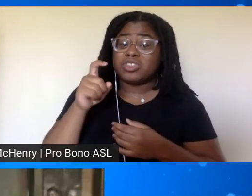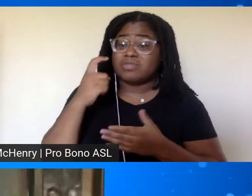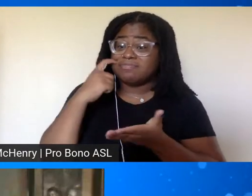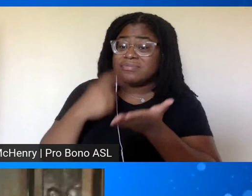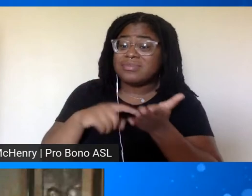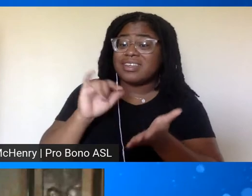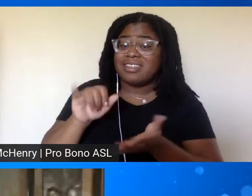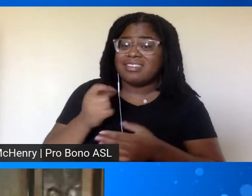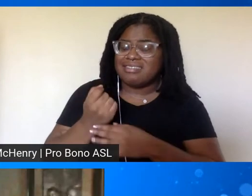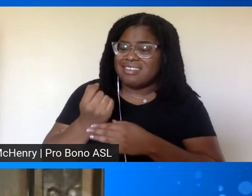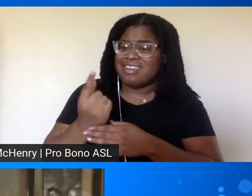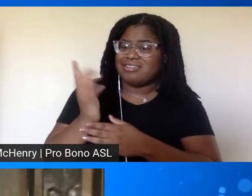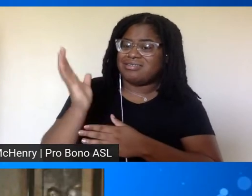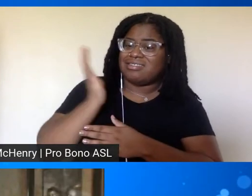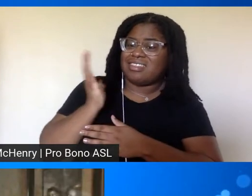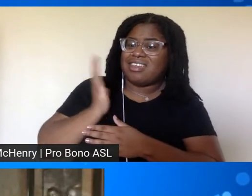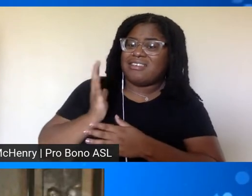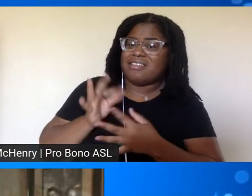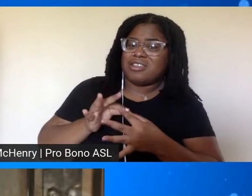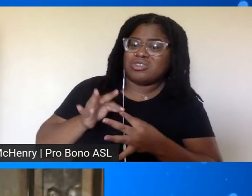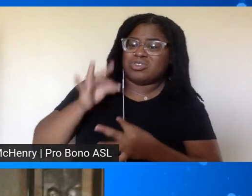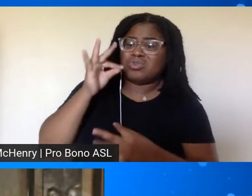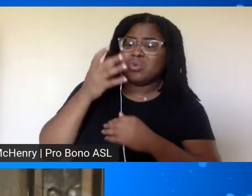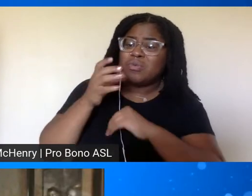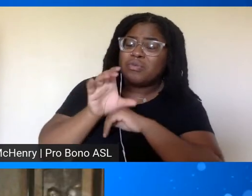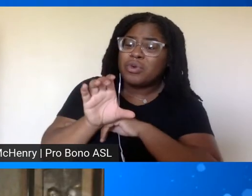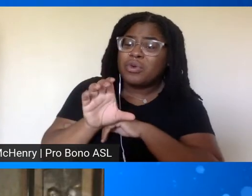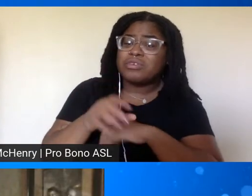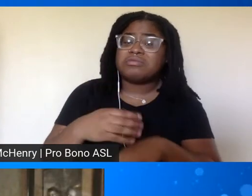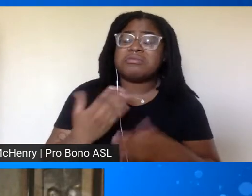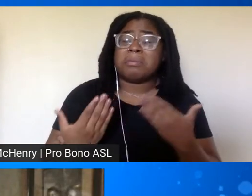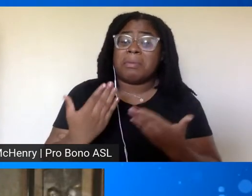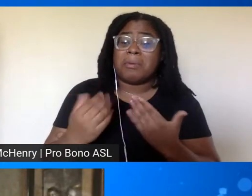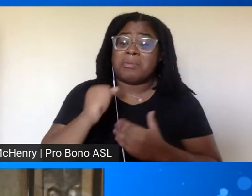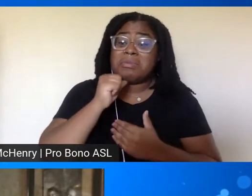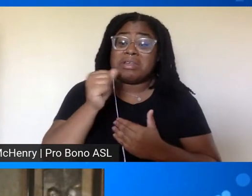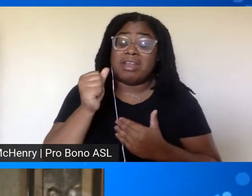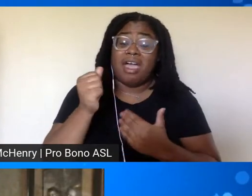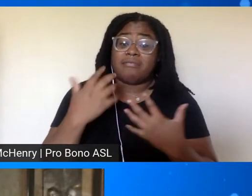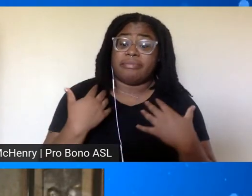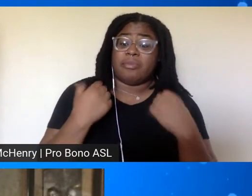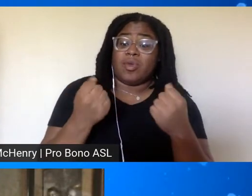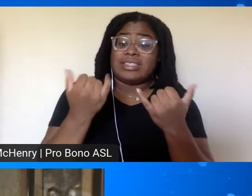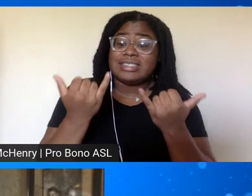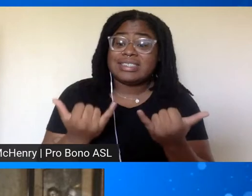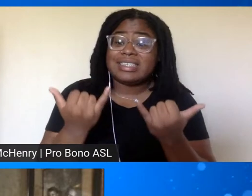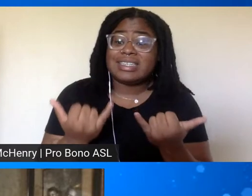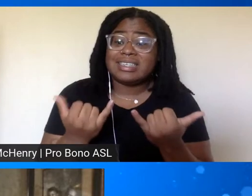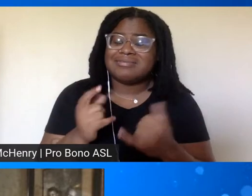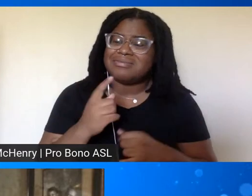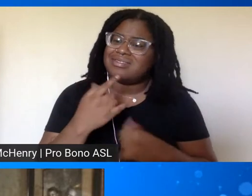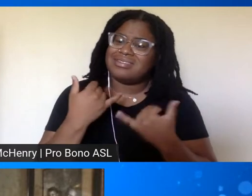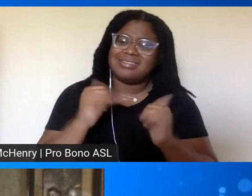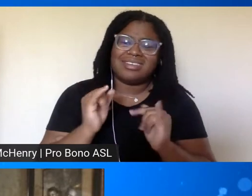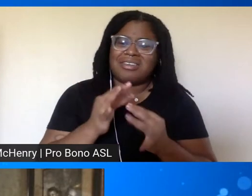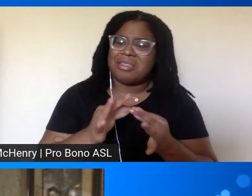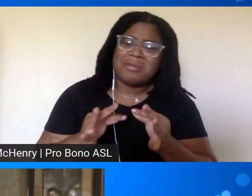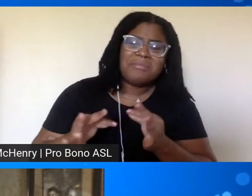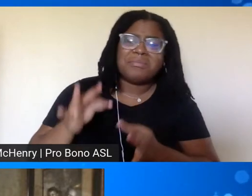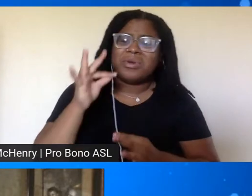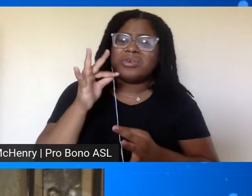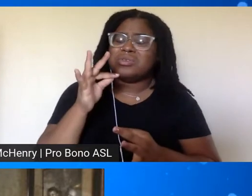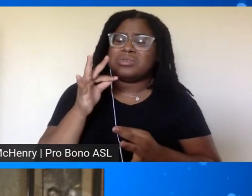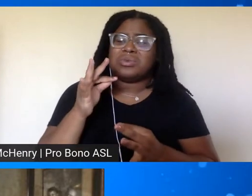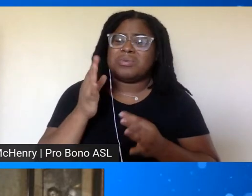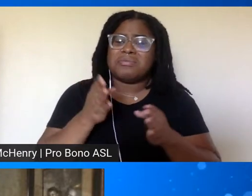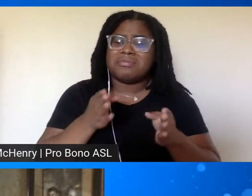they understood then soul force and that even though we may not have embraced it today this still is a spiritual matter a soul matter